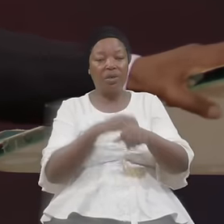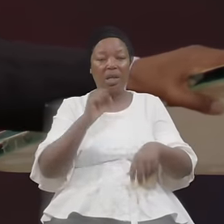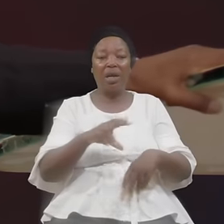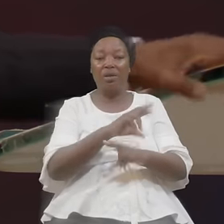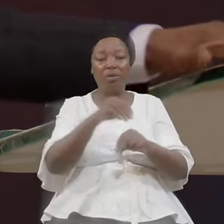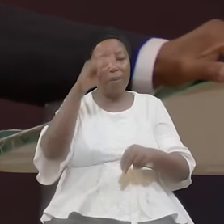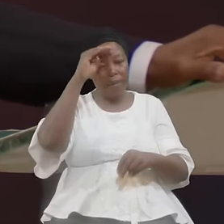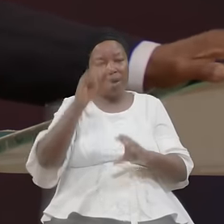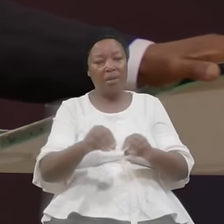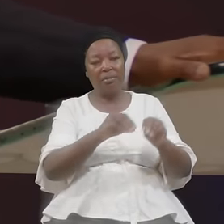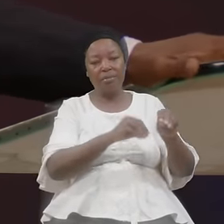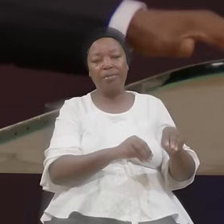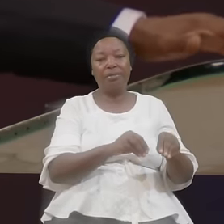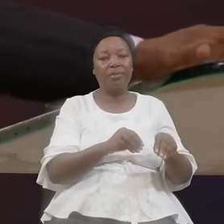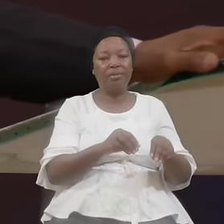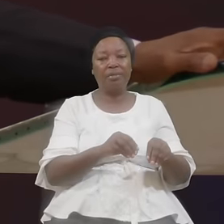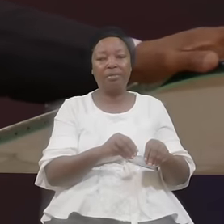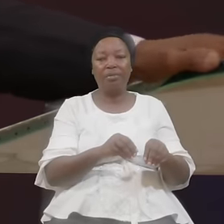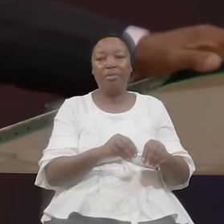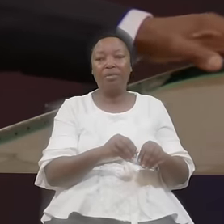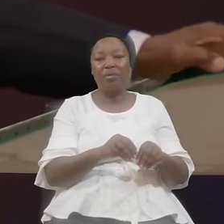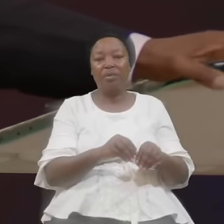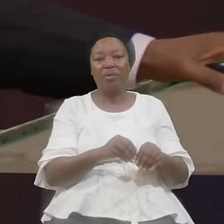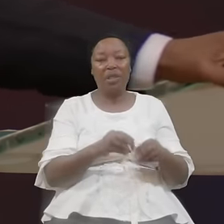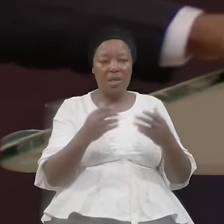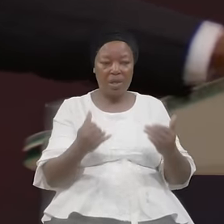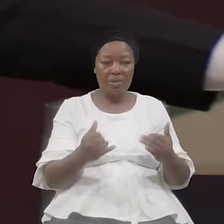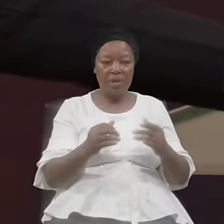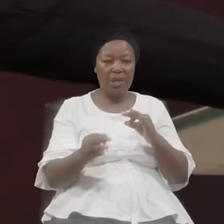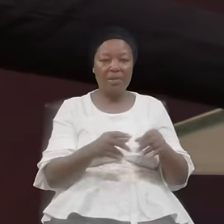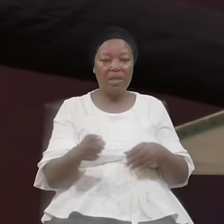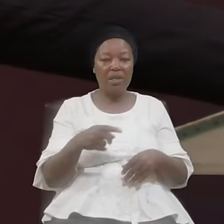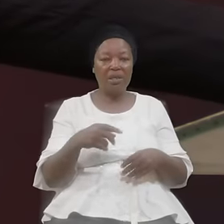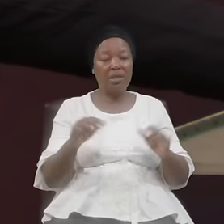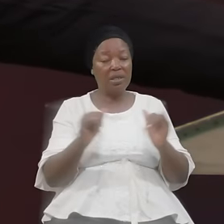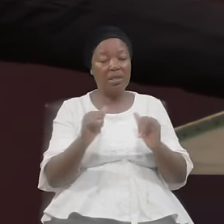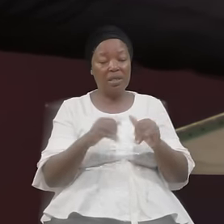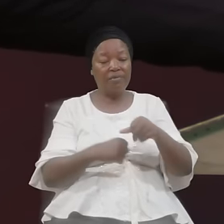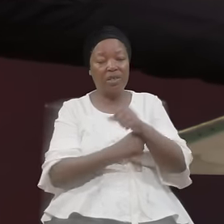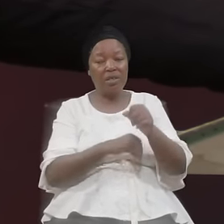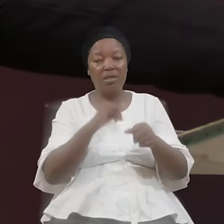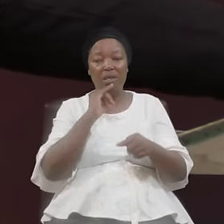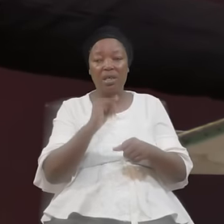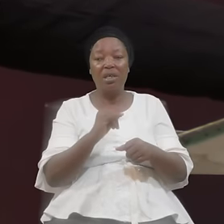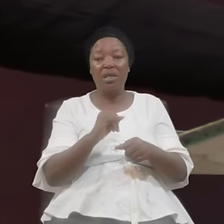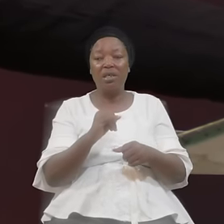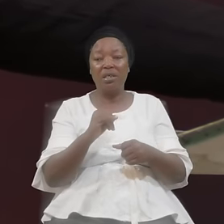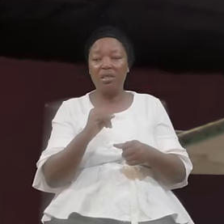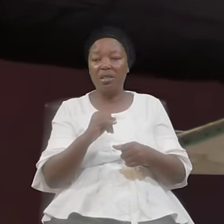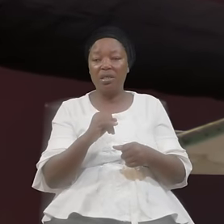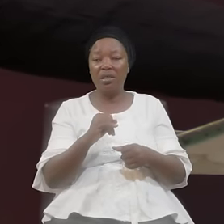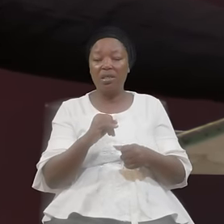Man Lay Now If The Same Foundation Is What You Are Building